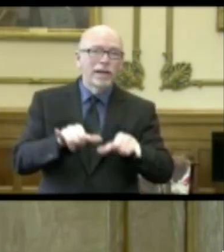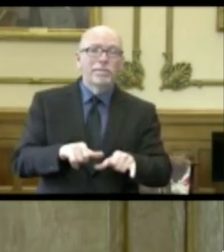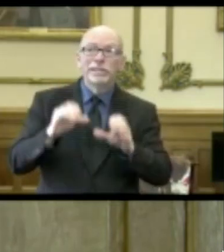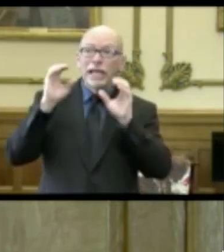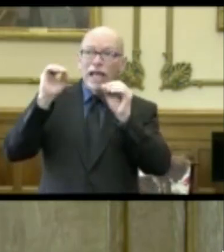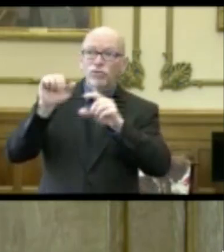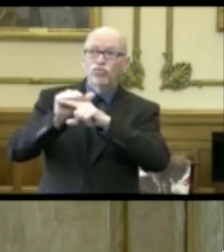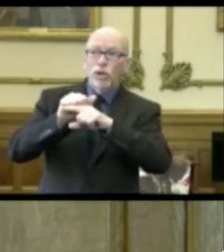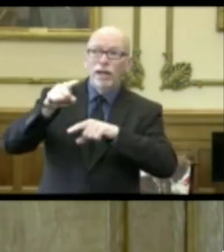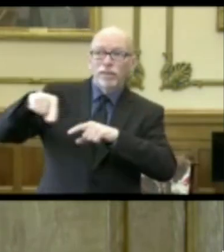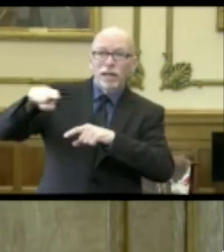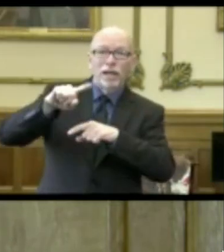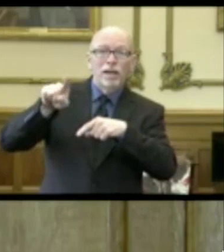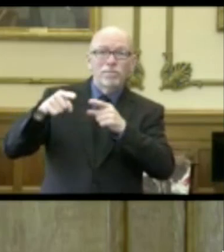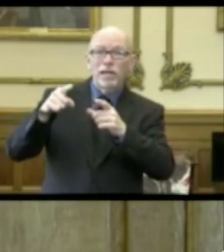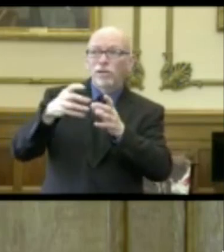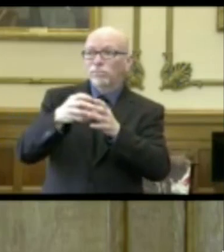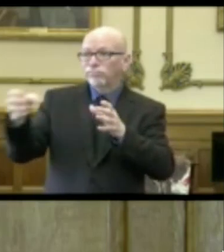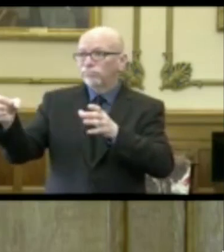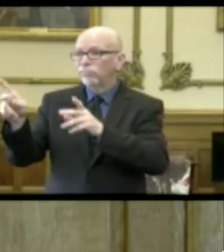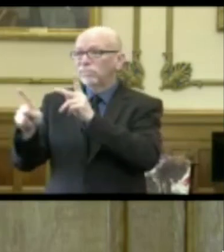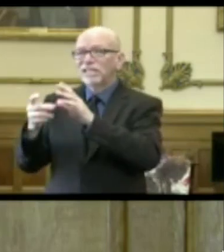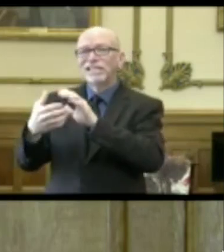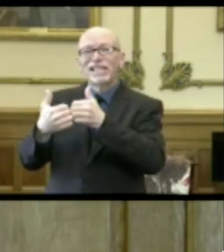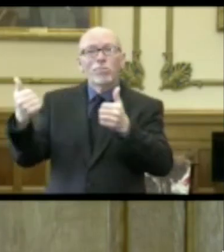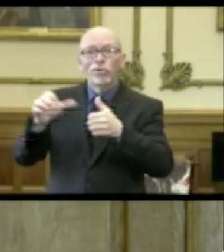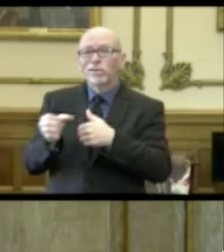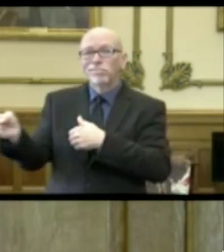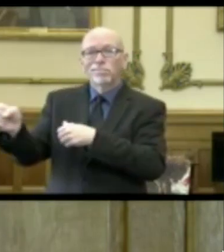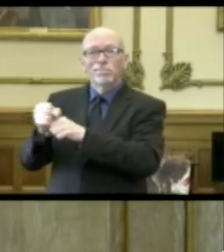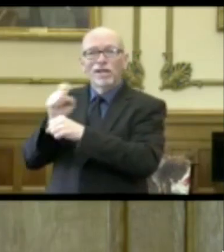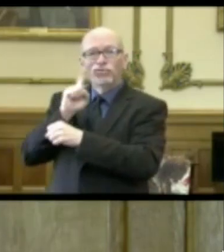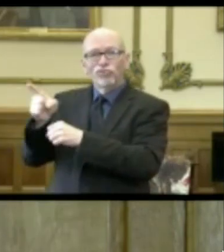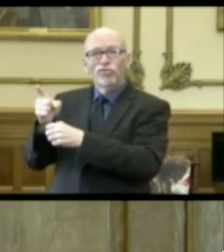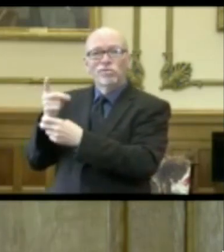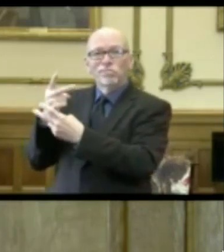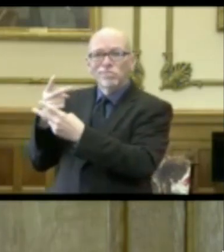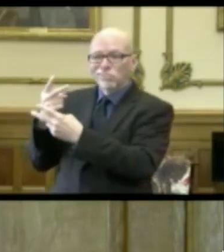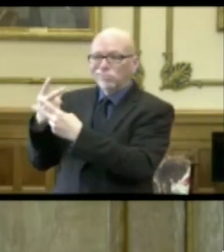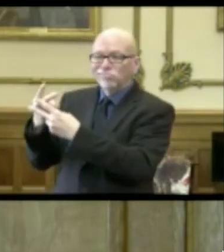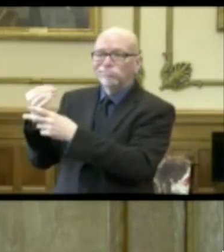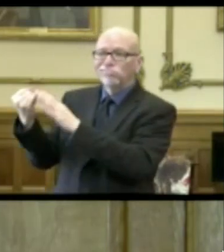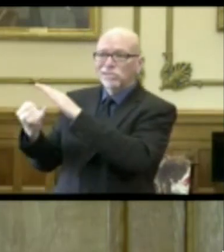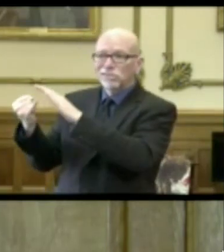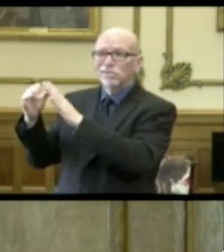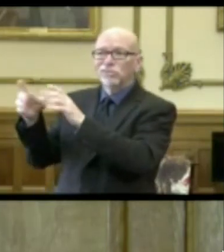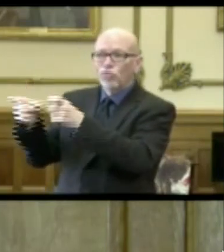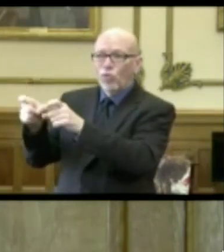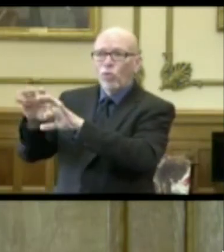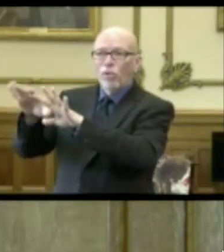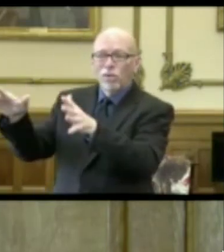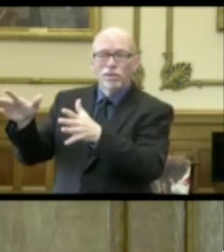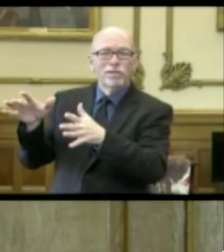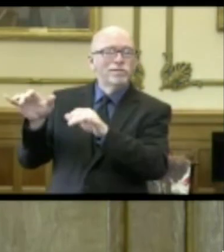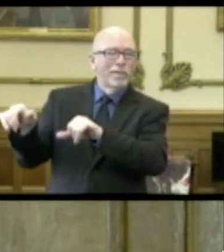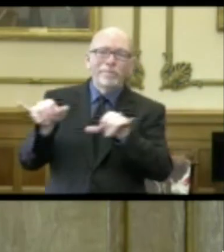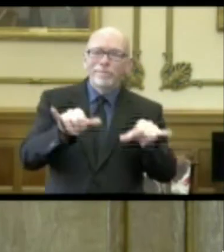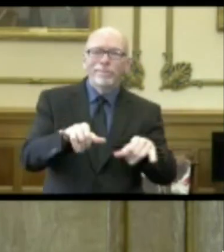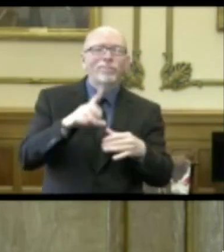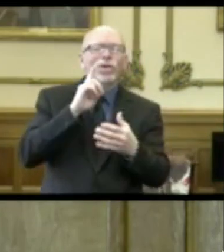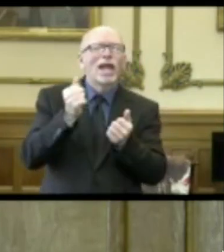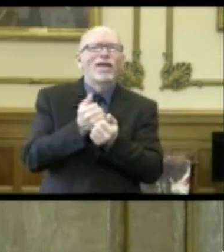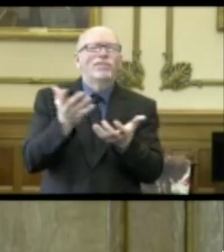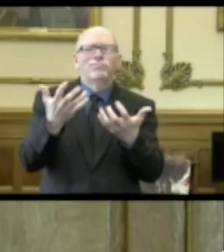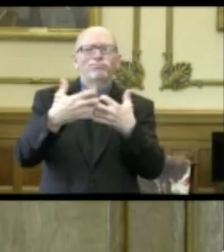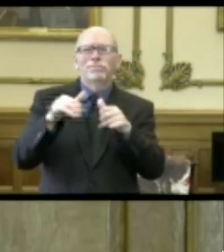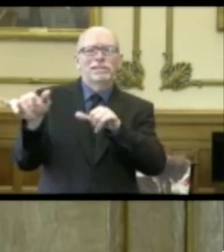about cohorting individuals, separating them out, making sure we do the infection control discussion, and make sure that that's all